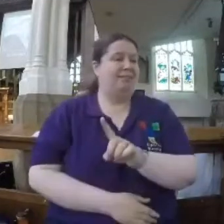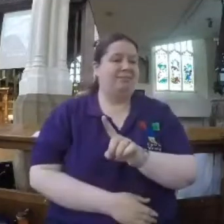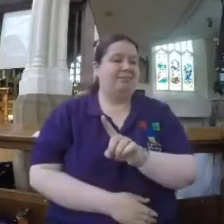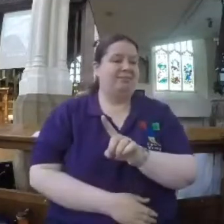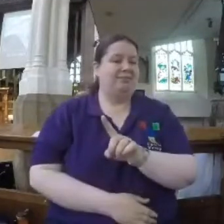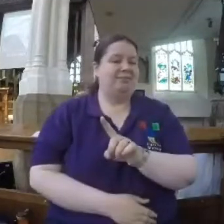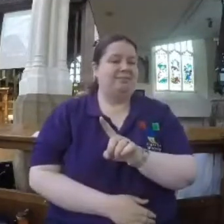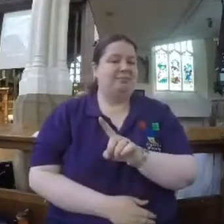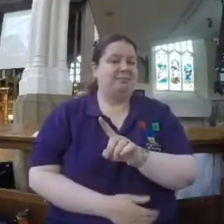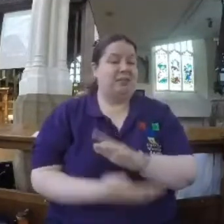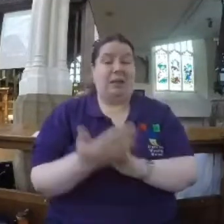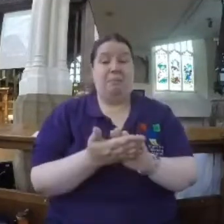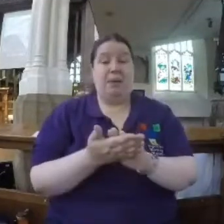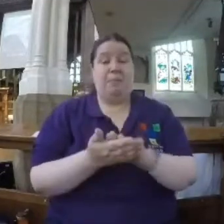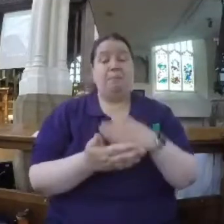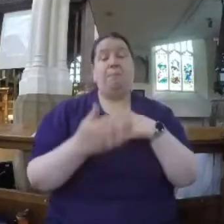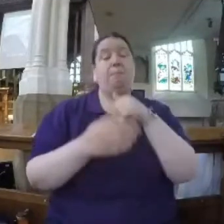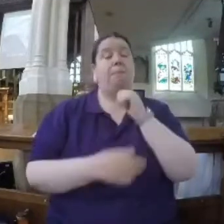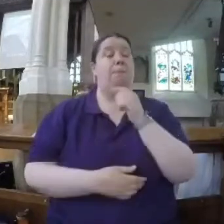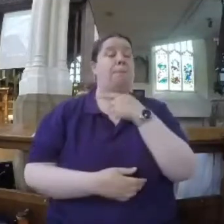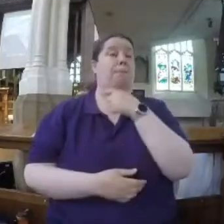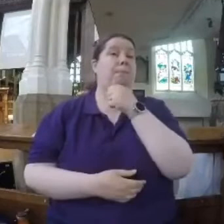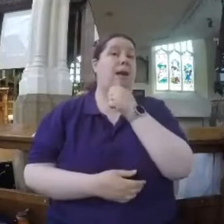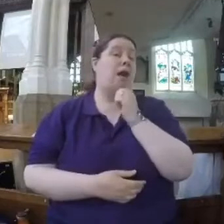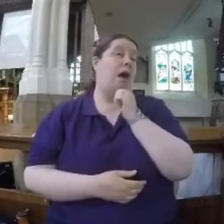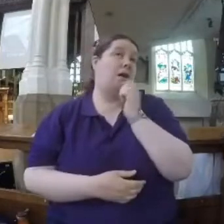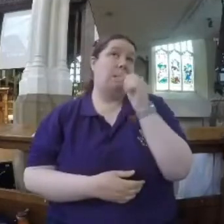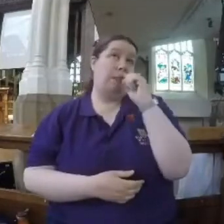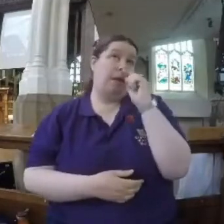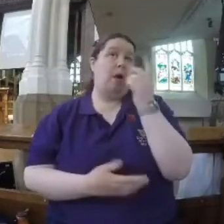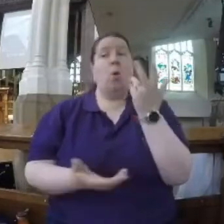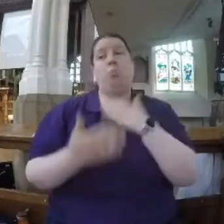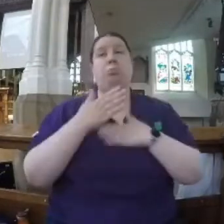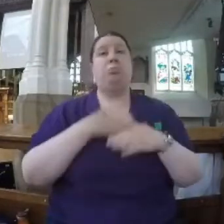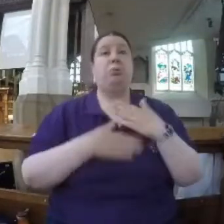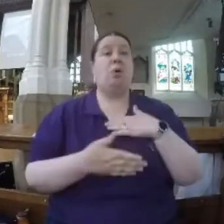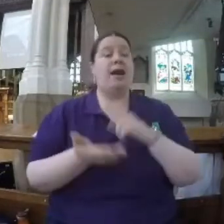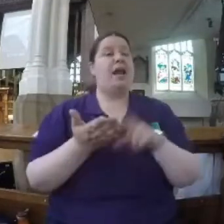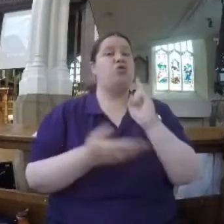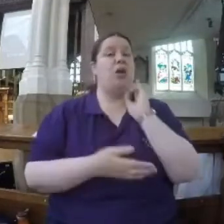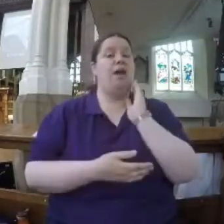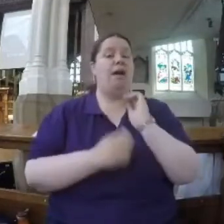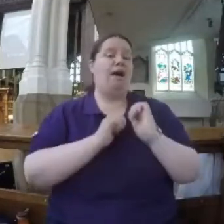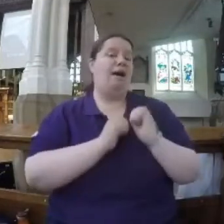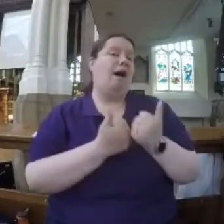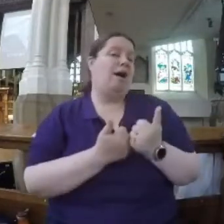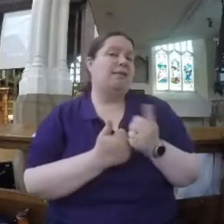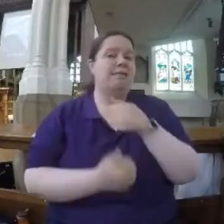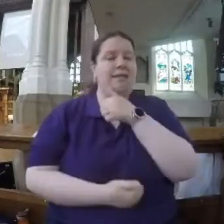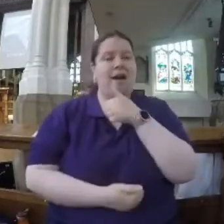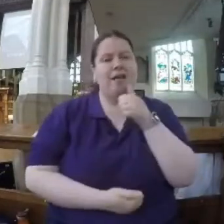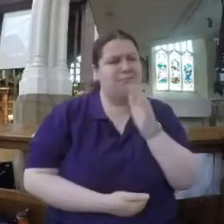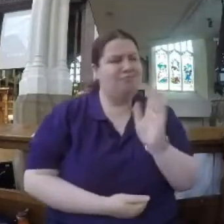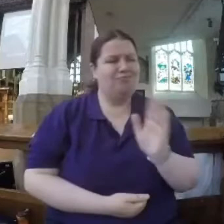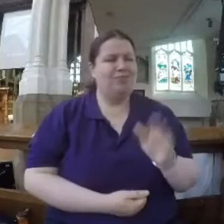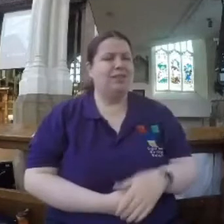even to be polite, or to be affable, or naturally kind, or nice. To